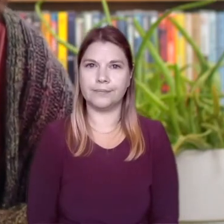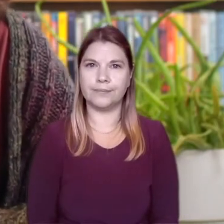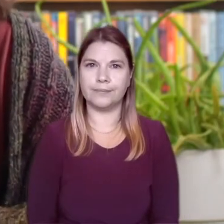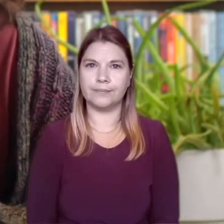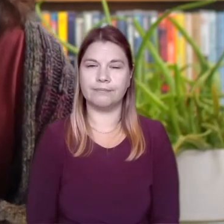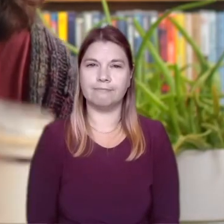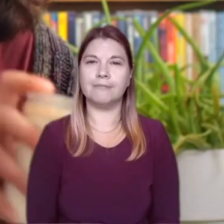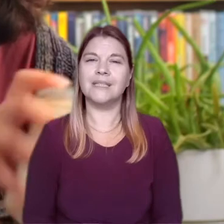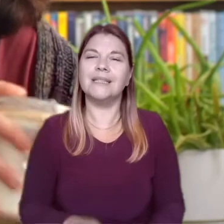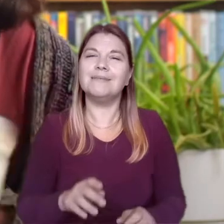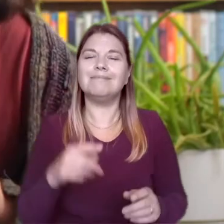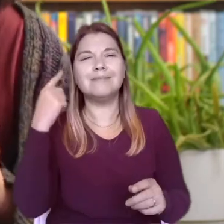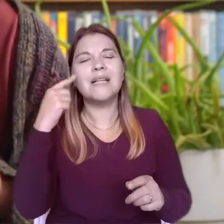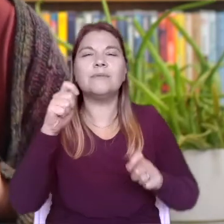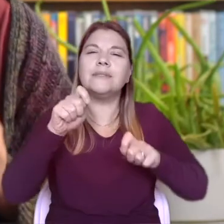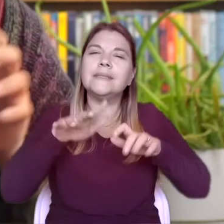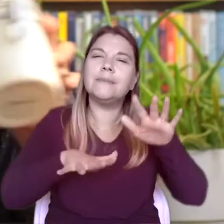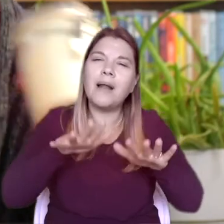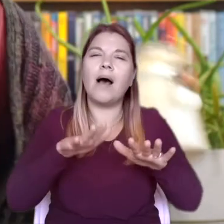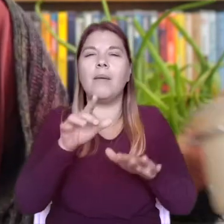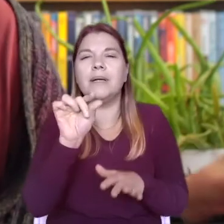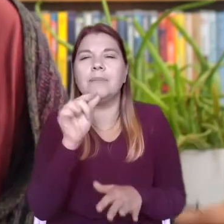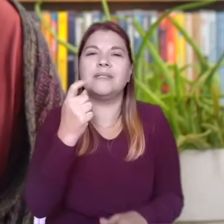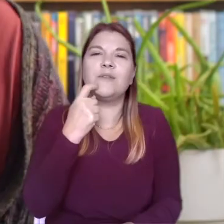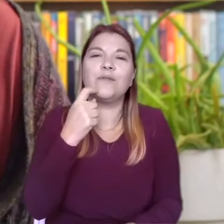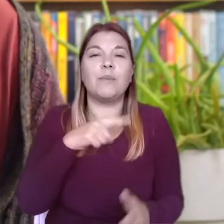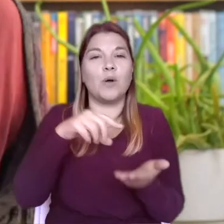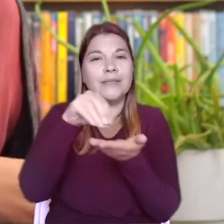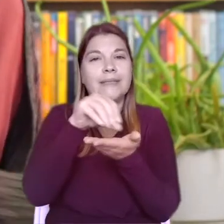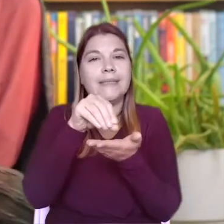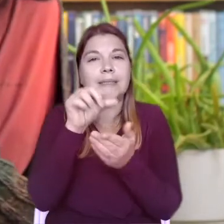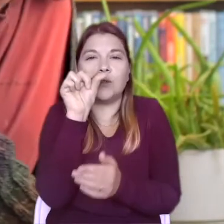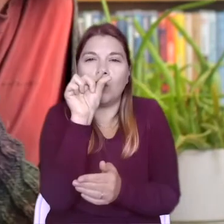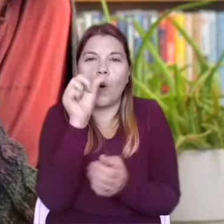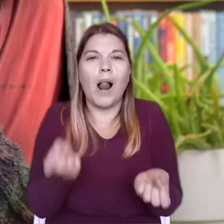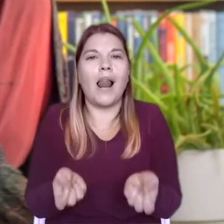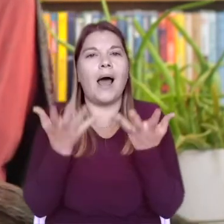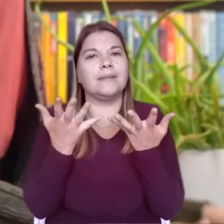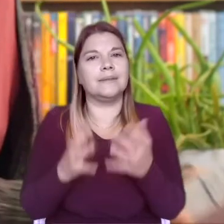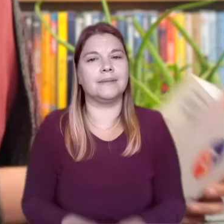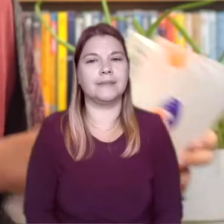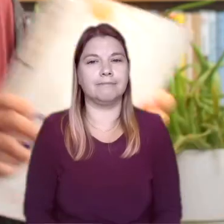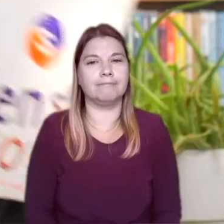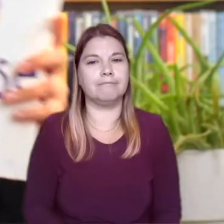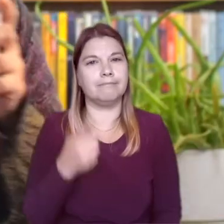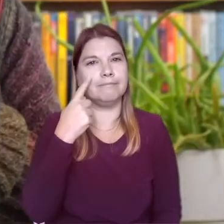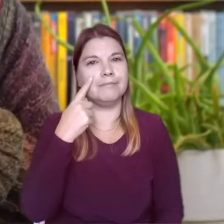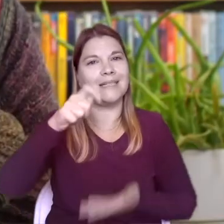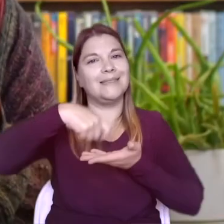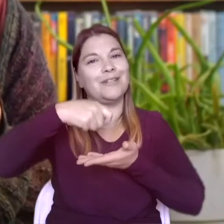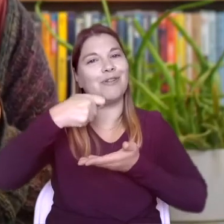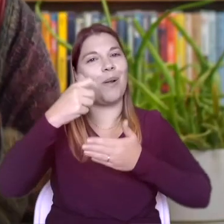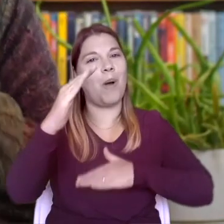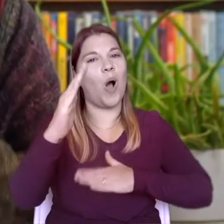a similar but softer sound because the seeds are very small and light here I have a box of cereal